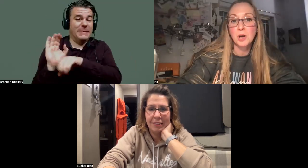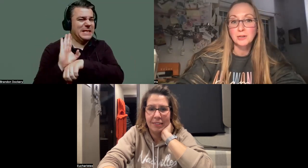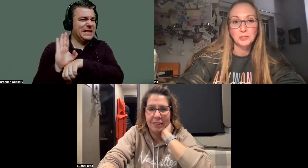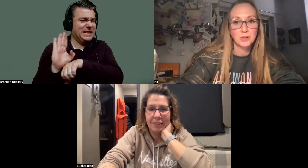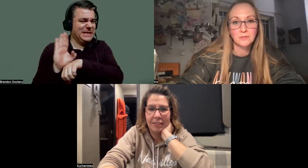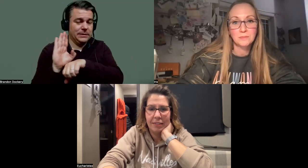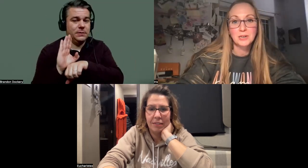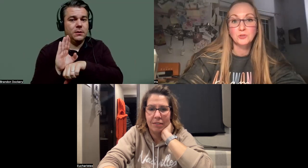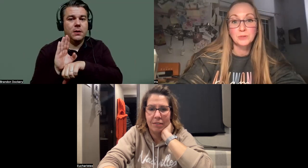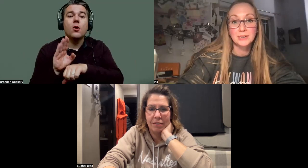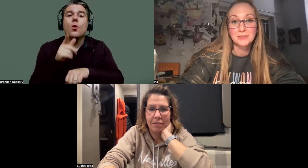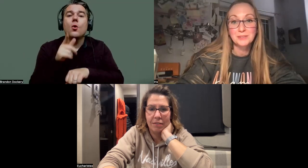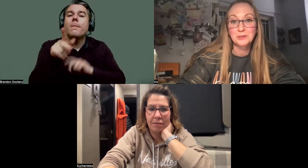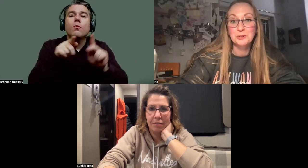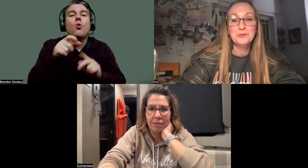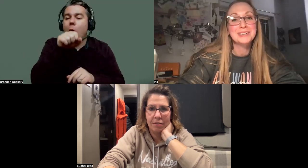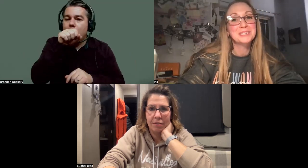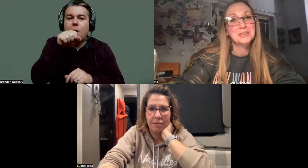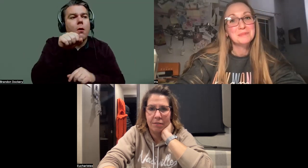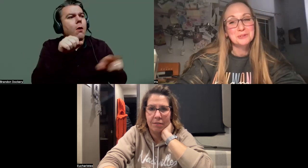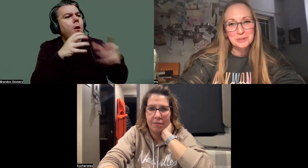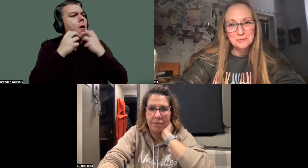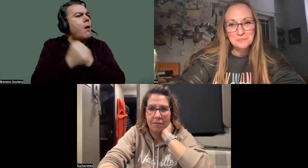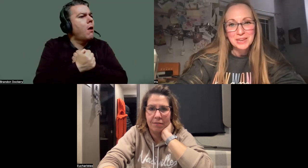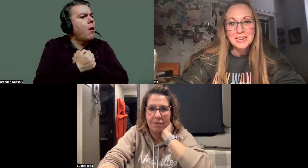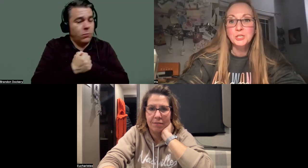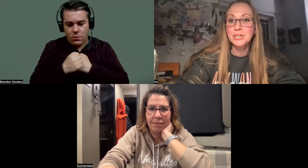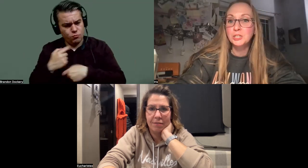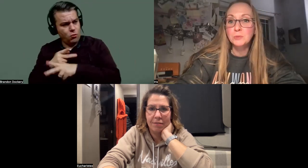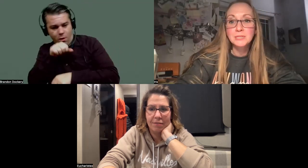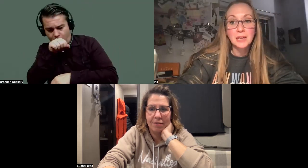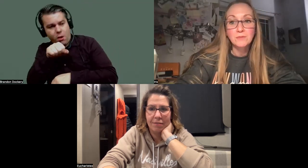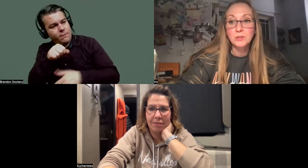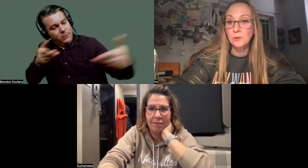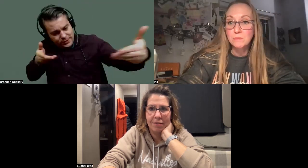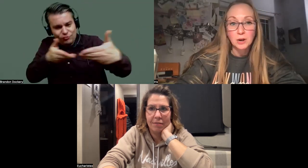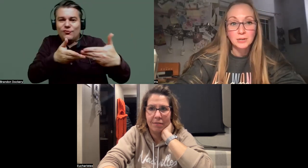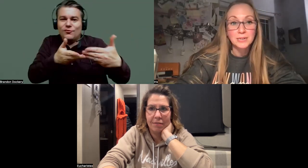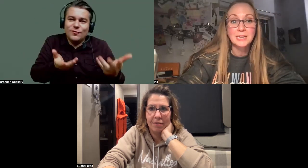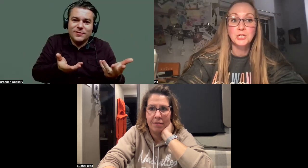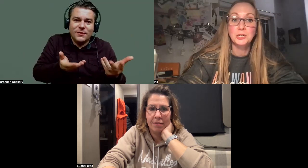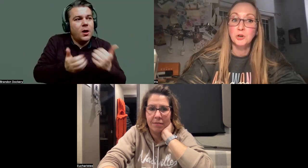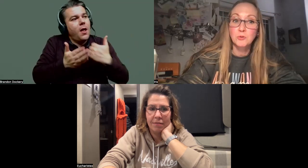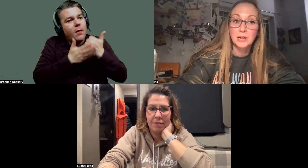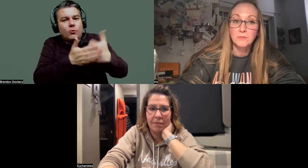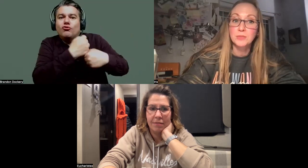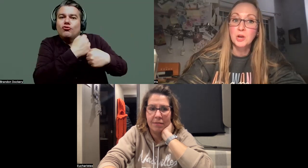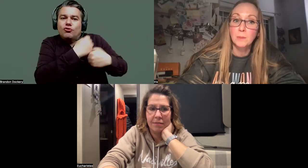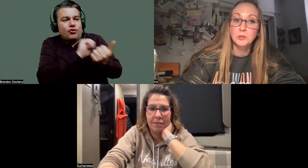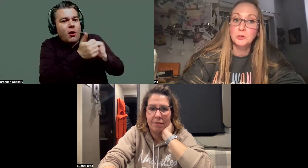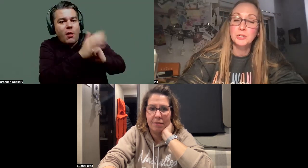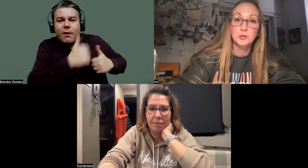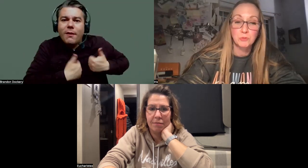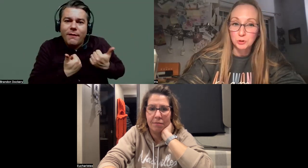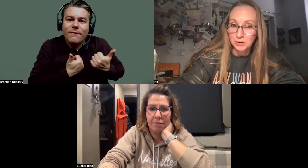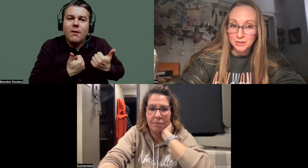love to the products you love because really, they're too great to keep to yourself. Change someone's life with a great product and change your own life with